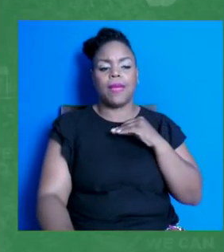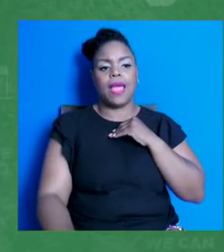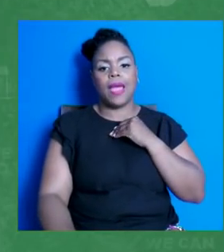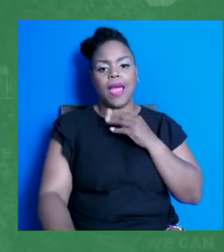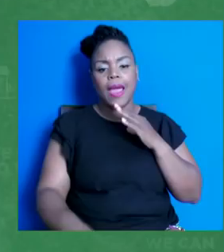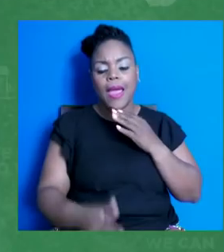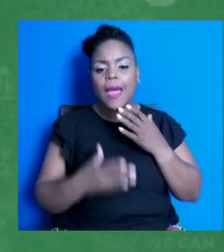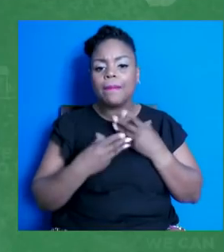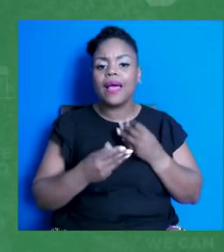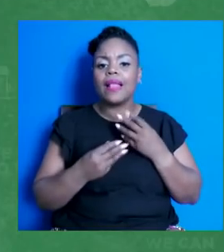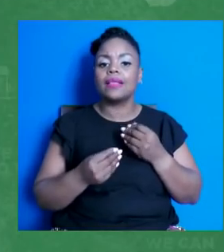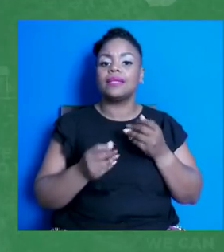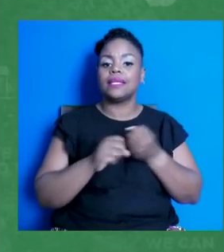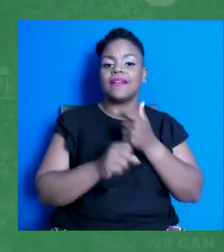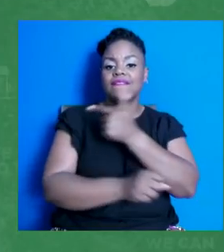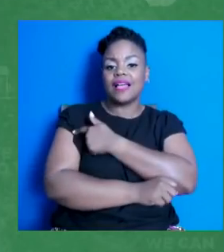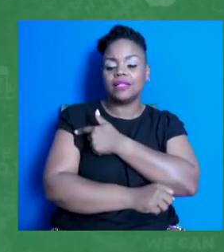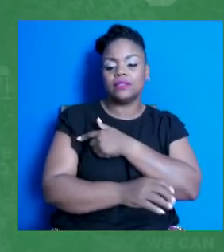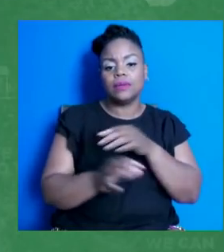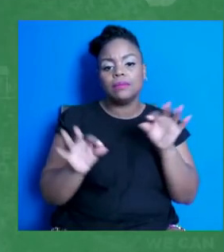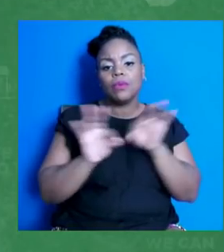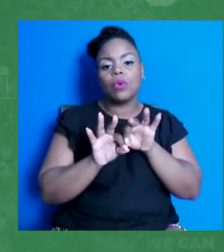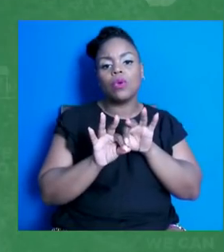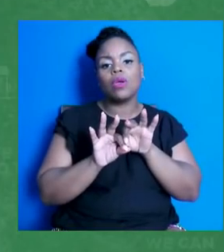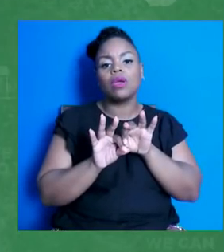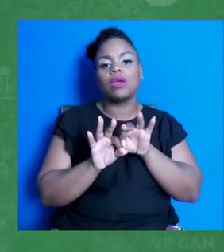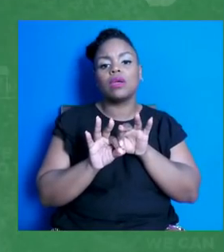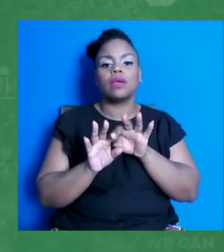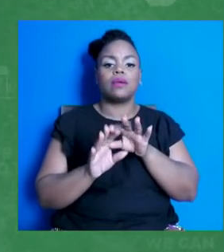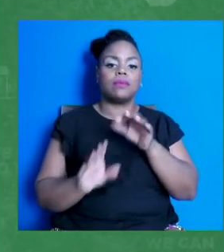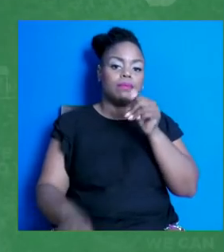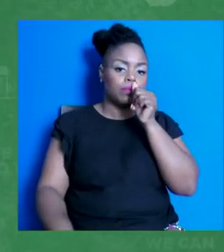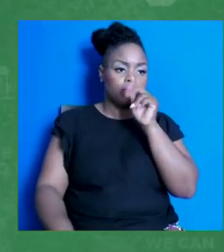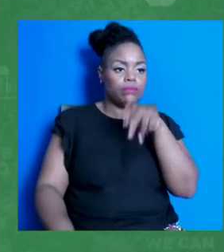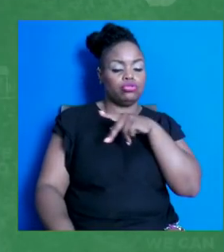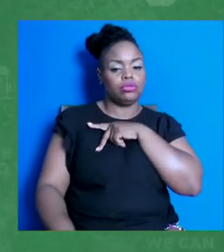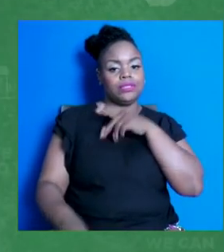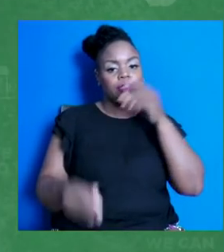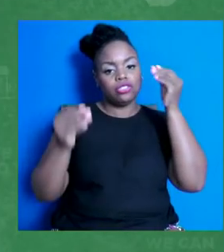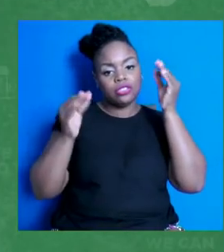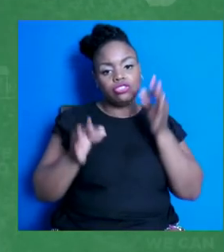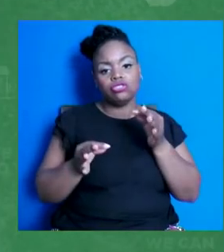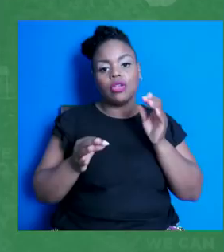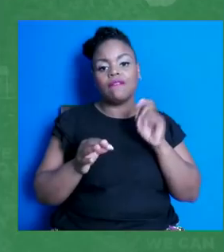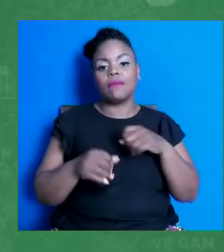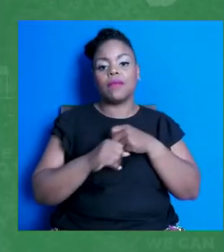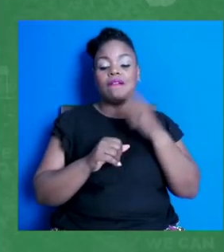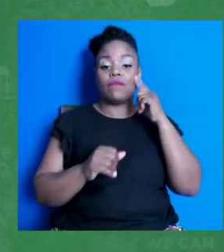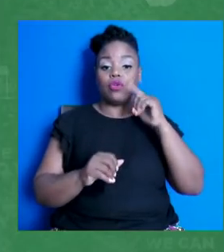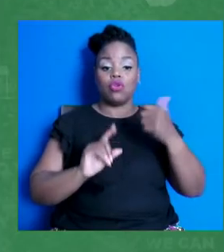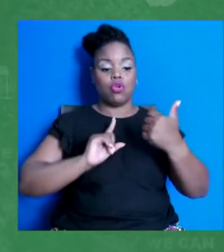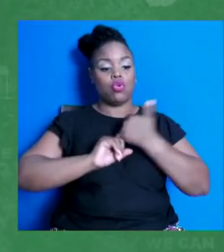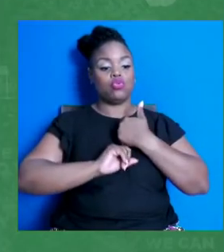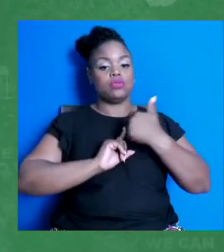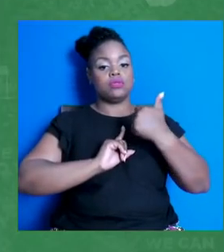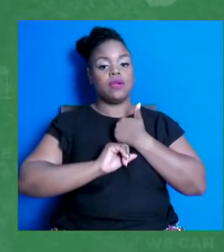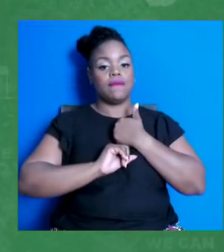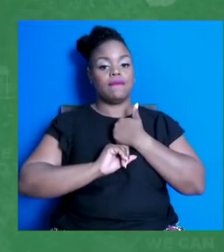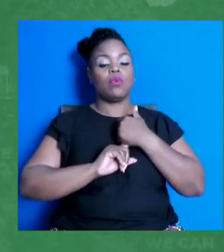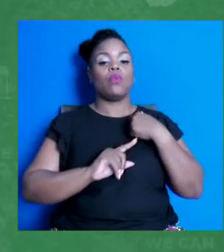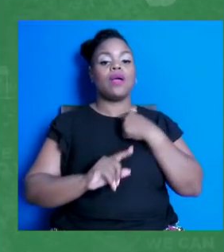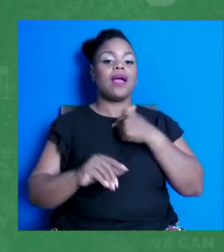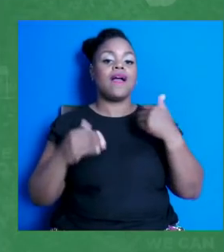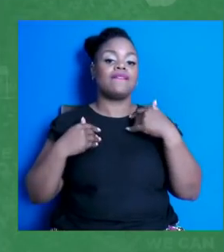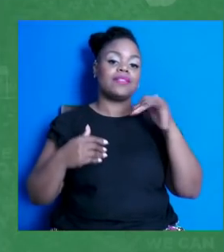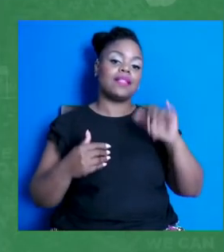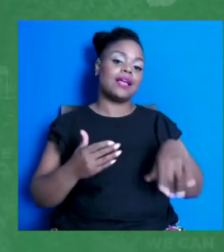and personal decision and that we all have to make for ourselves. So when having these conversations, you have to acknowledge people's concerns